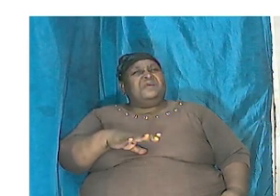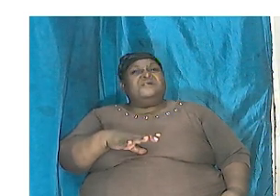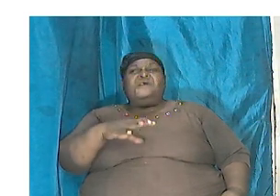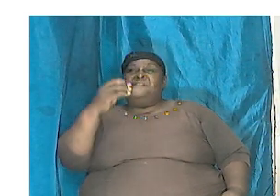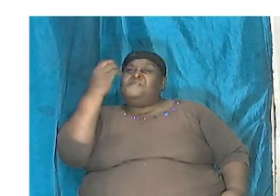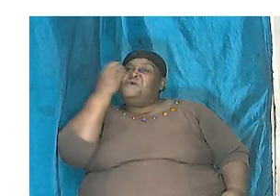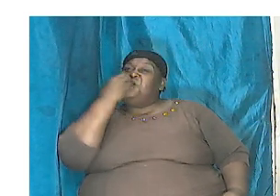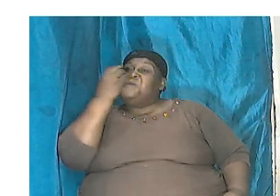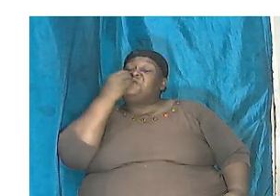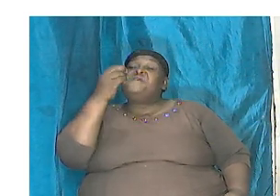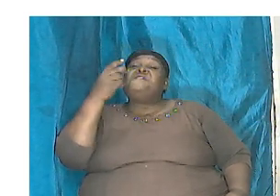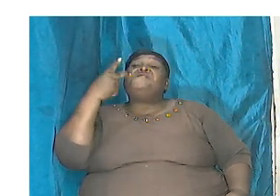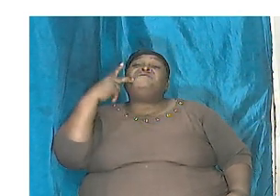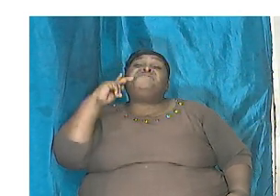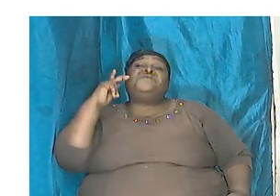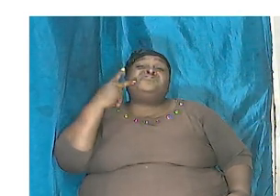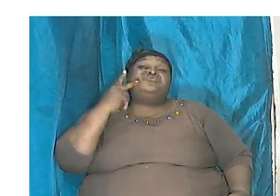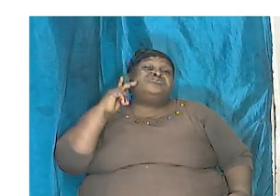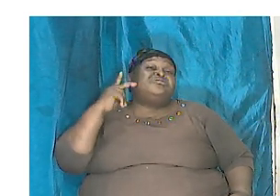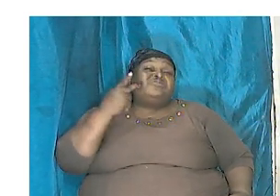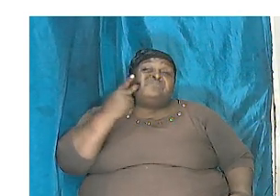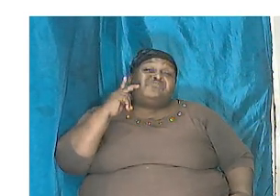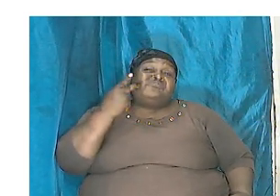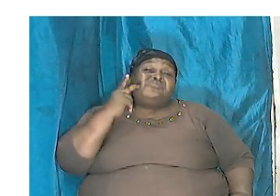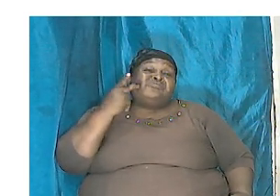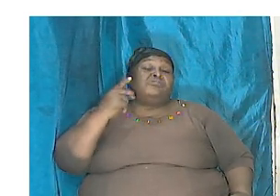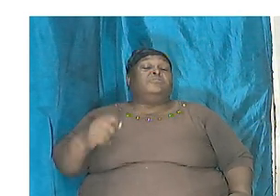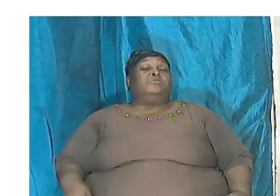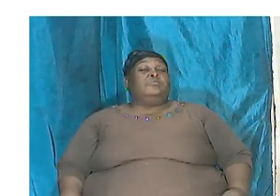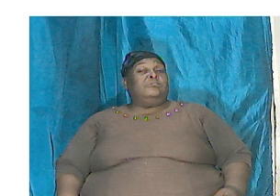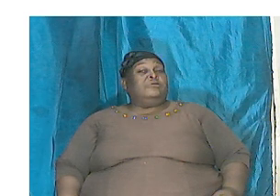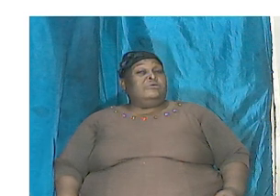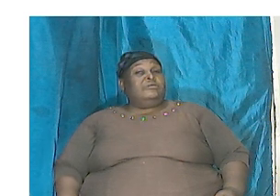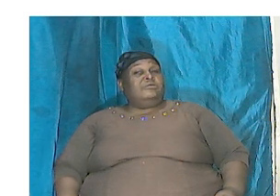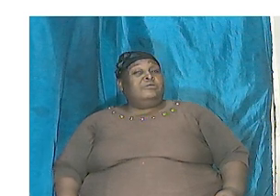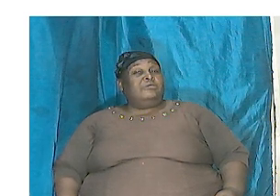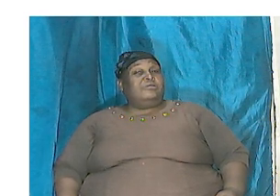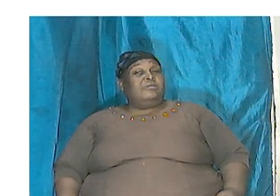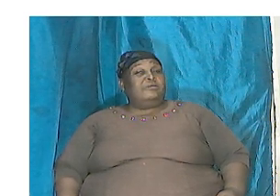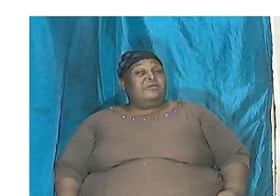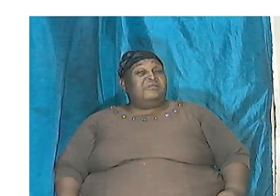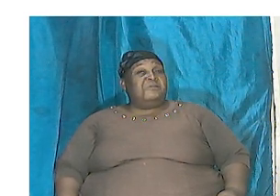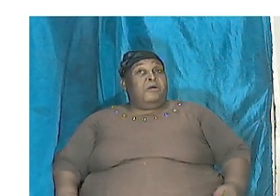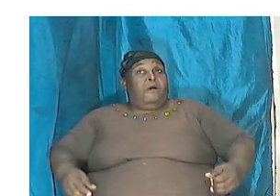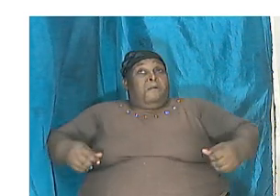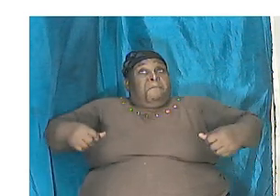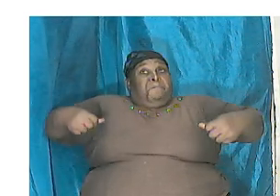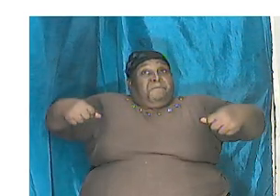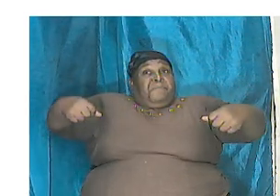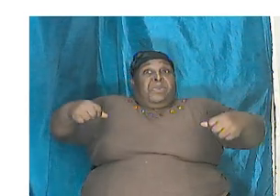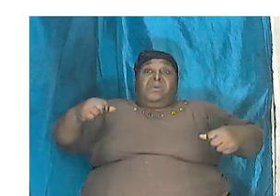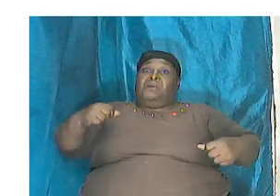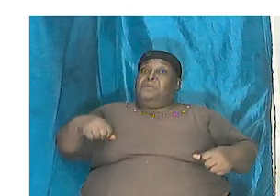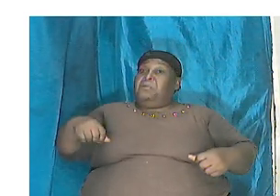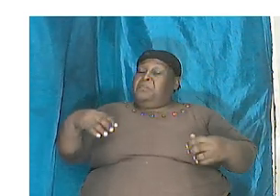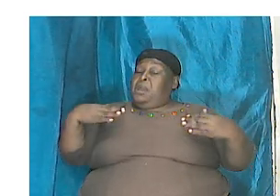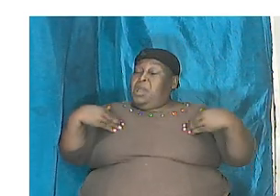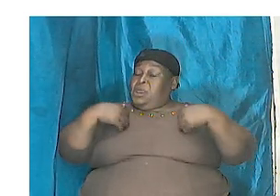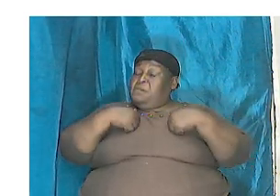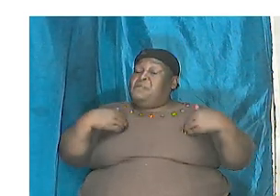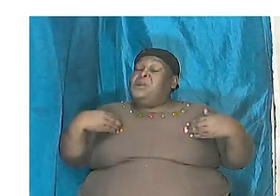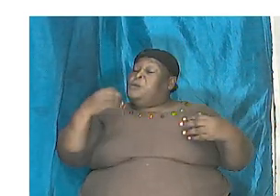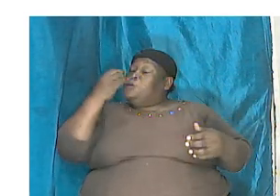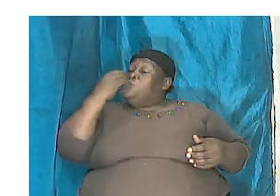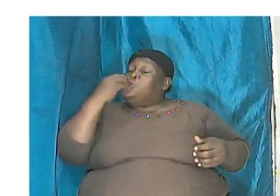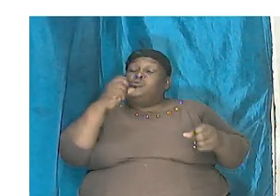even know they look around for berries to eat these massive animals that you think are so big that they have to eat so